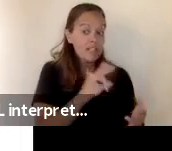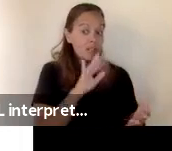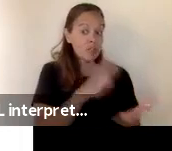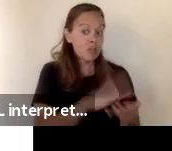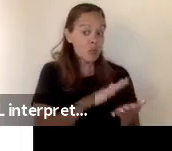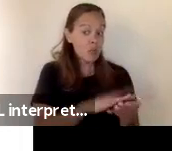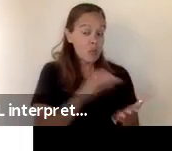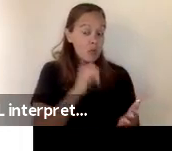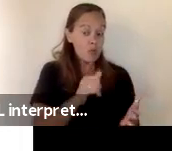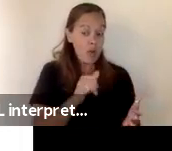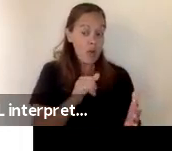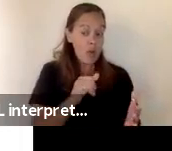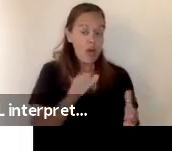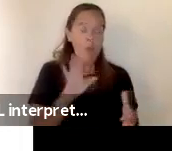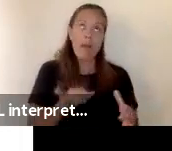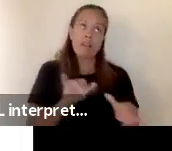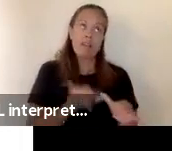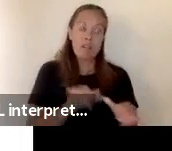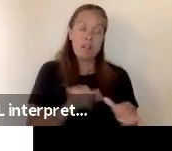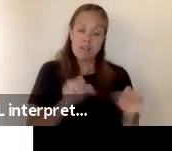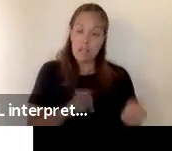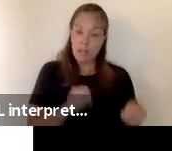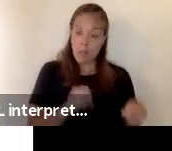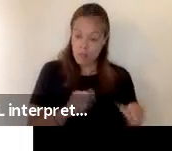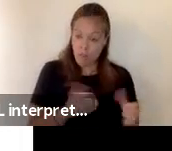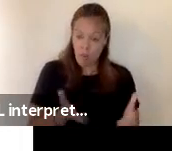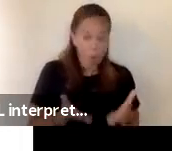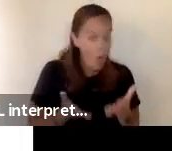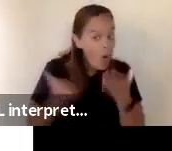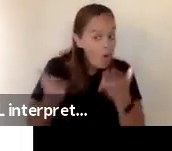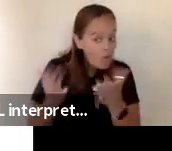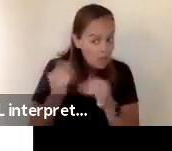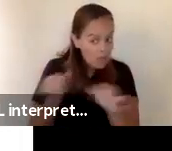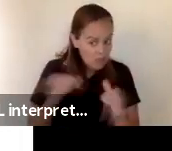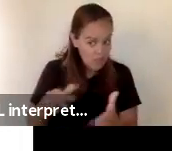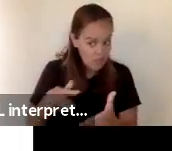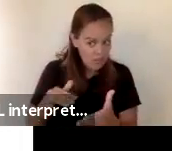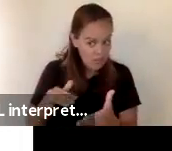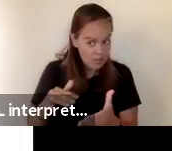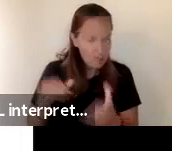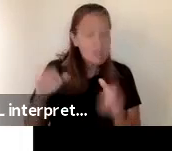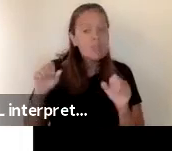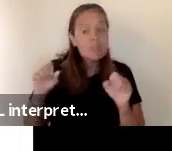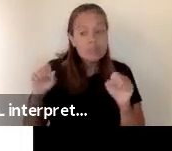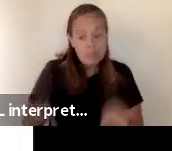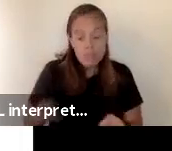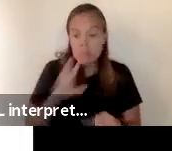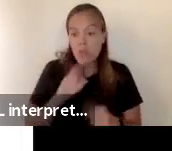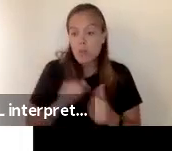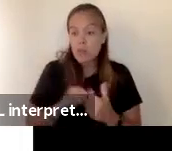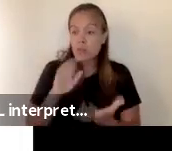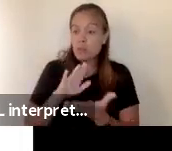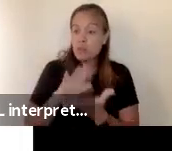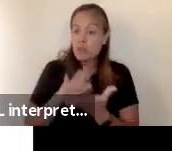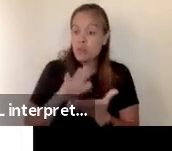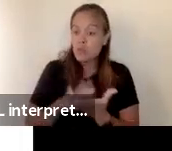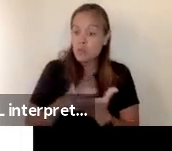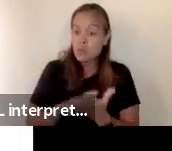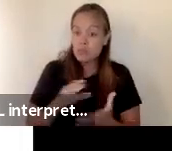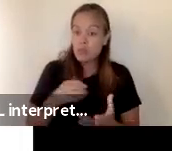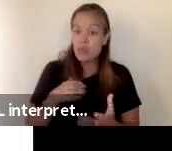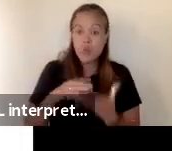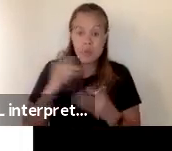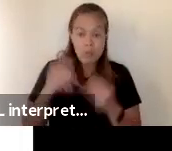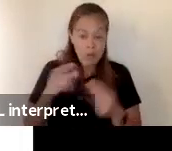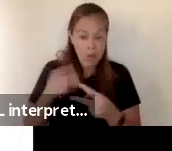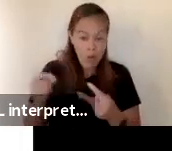not size my size capable of offering independent study then you can talk to your school or district to learn about your options